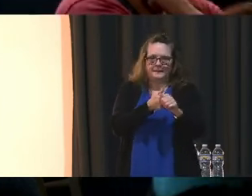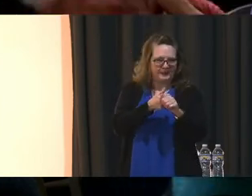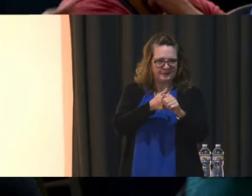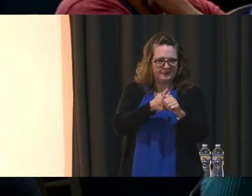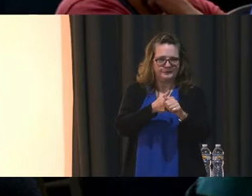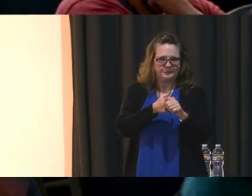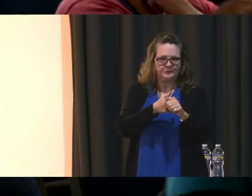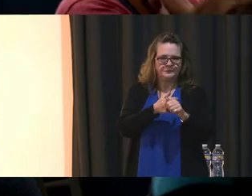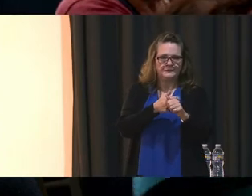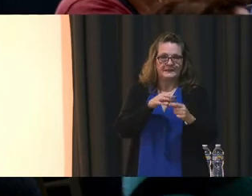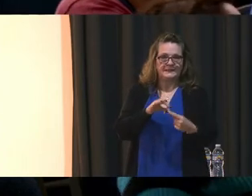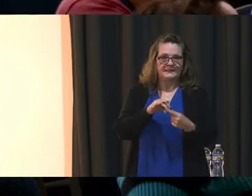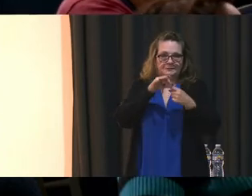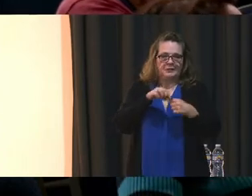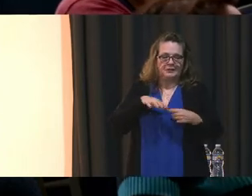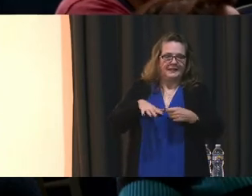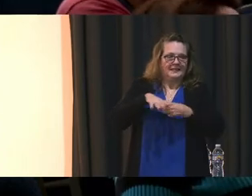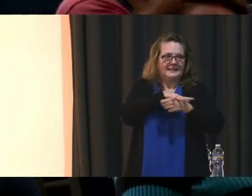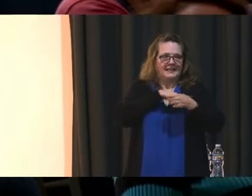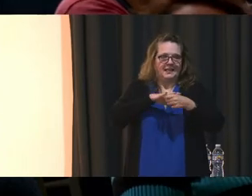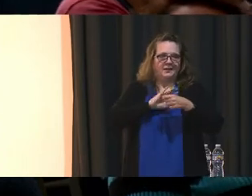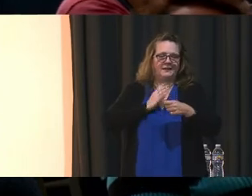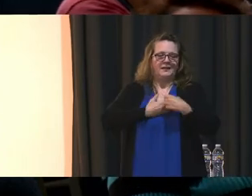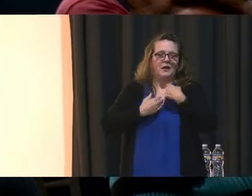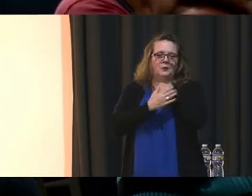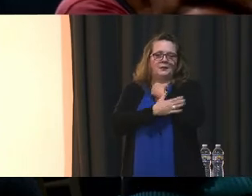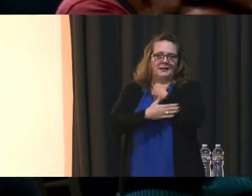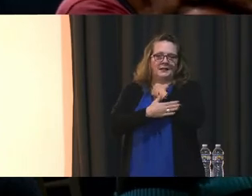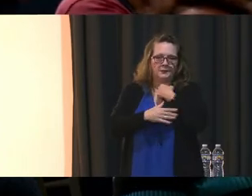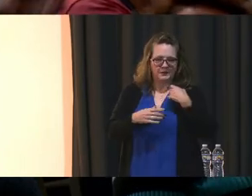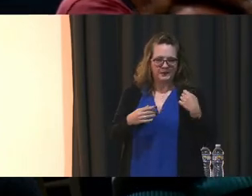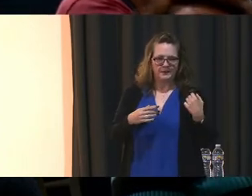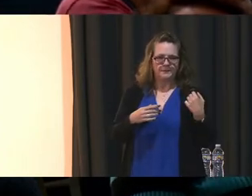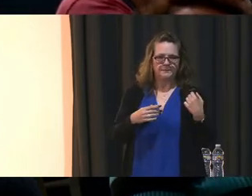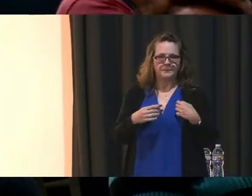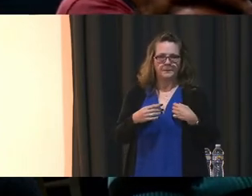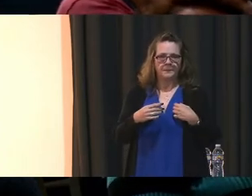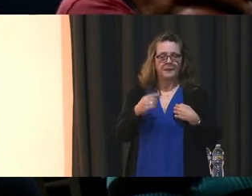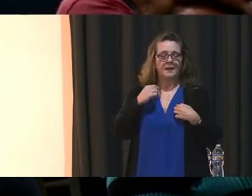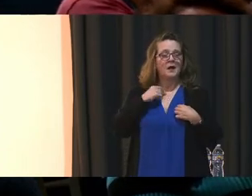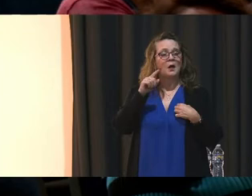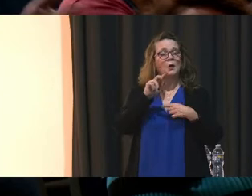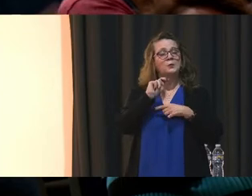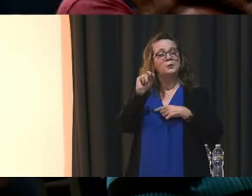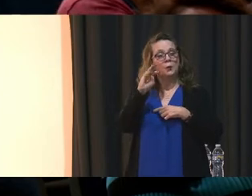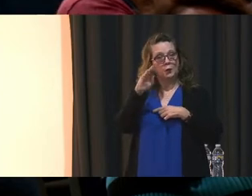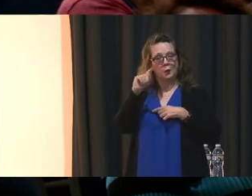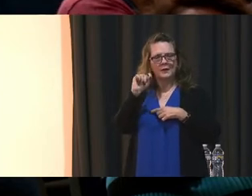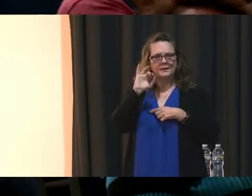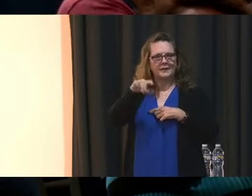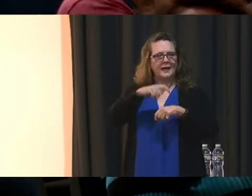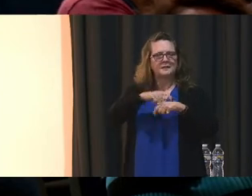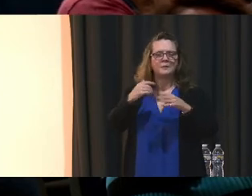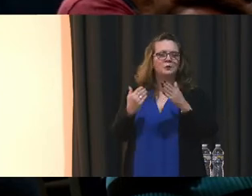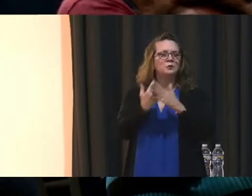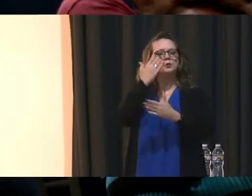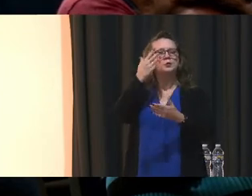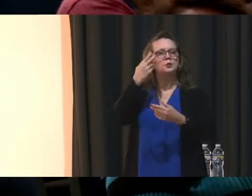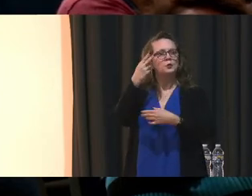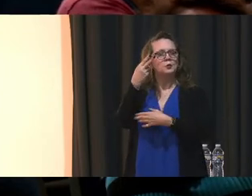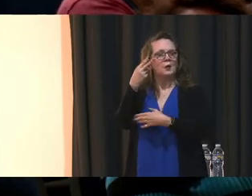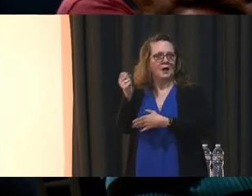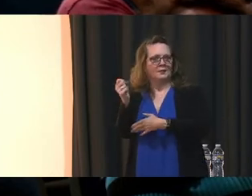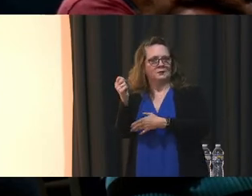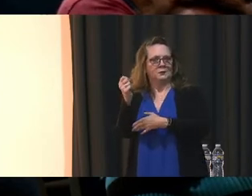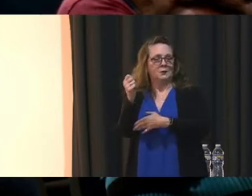this region of the county is in bad shape. When I went to Northwestern, it was a brand new school when it first opened and I think